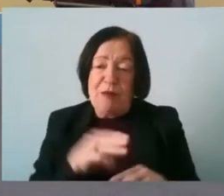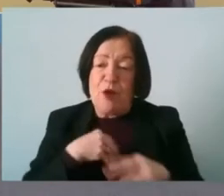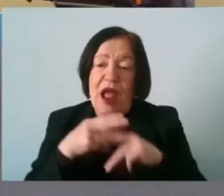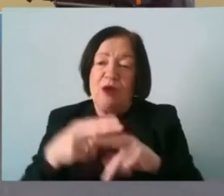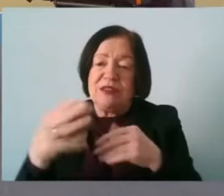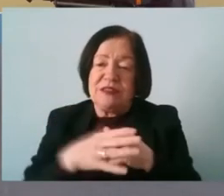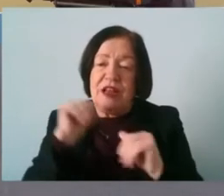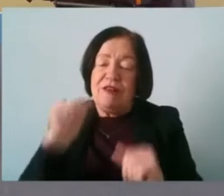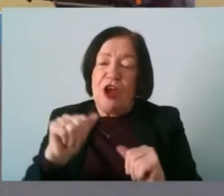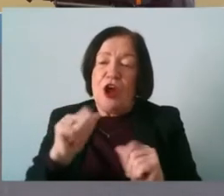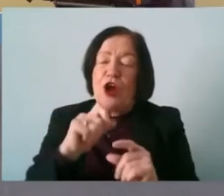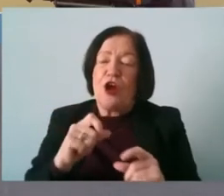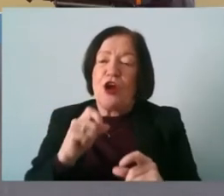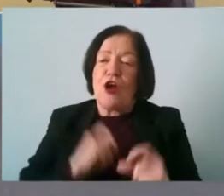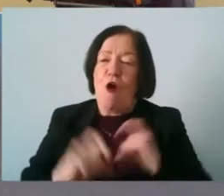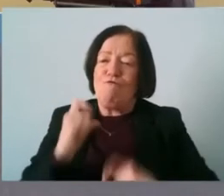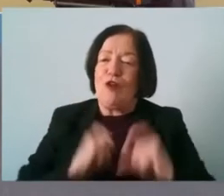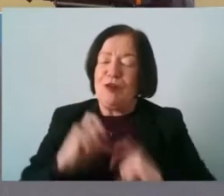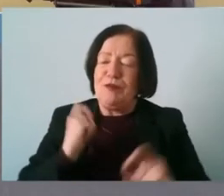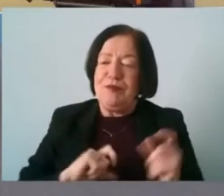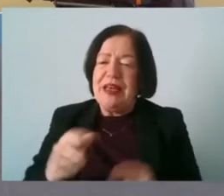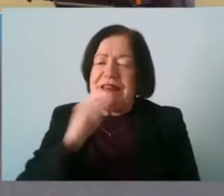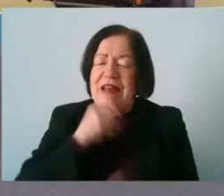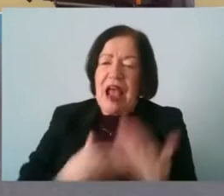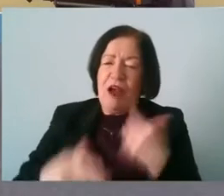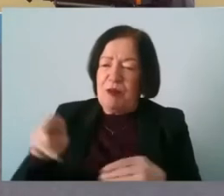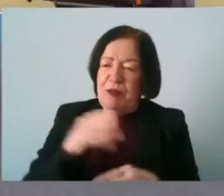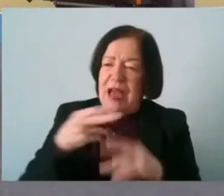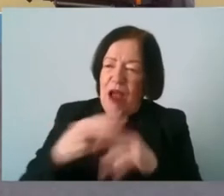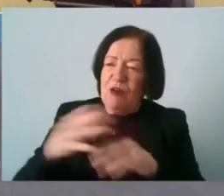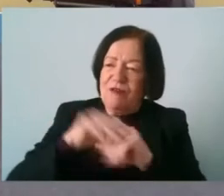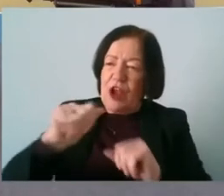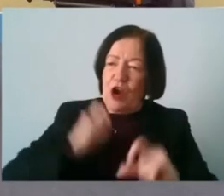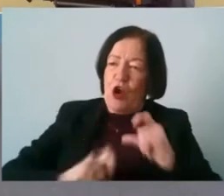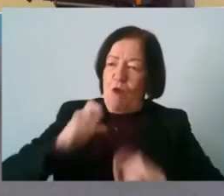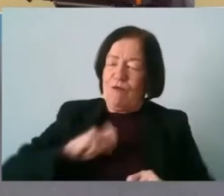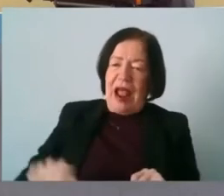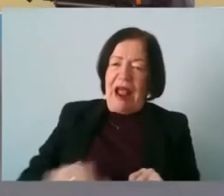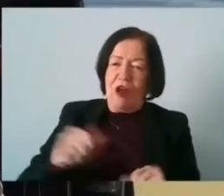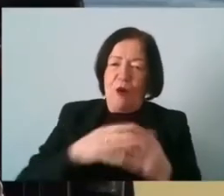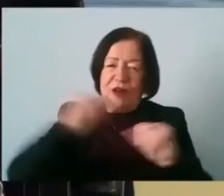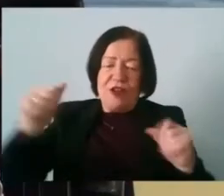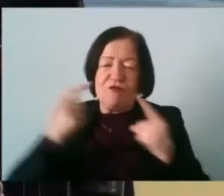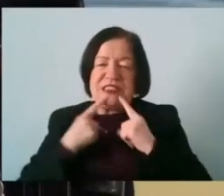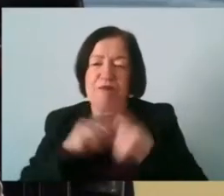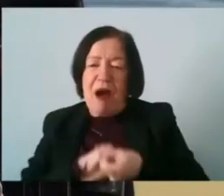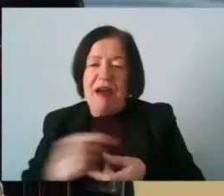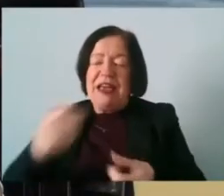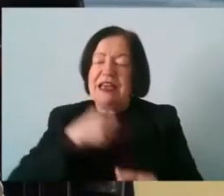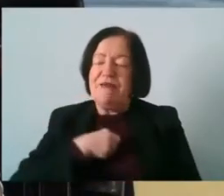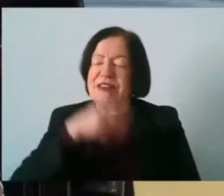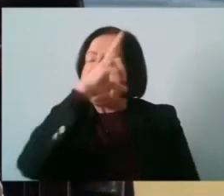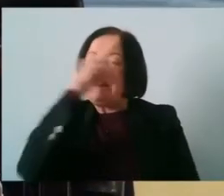comfort zone can you talk to us a little bit about how you get people outside their comfort zone what have their reactions been and can you give us an example of where